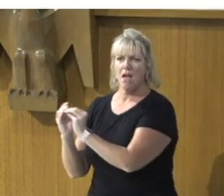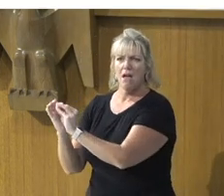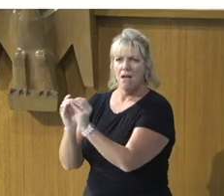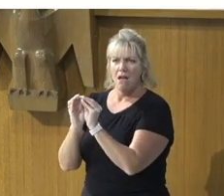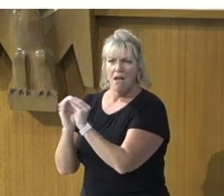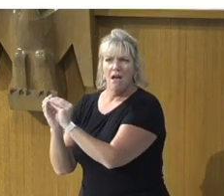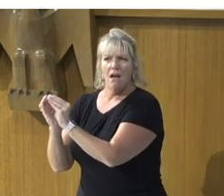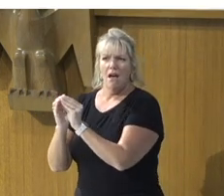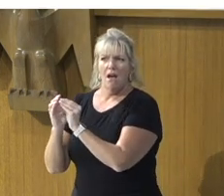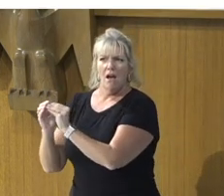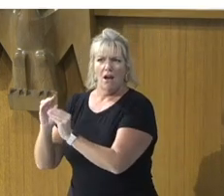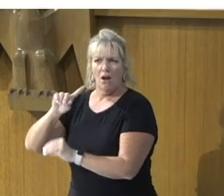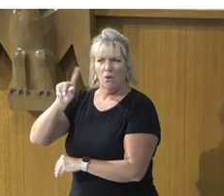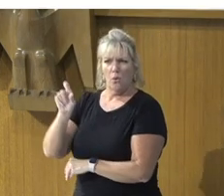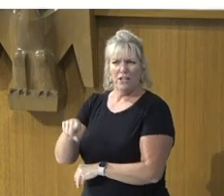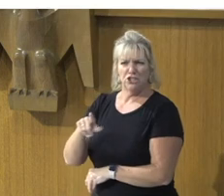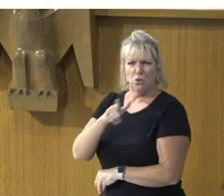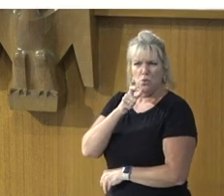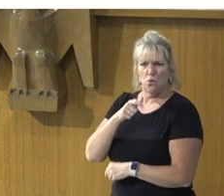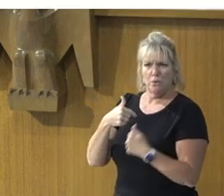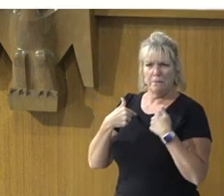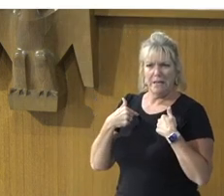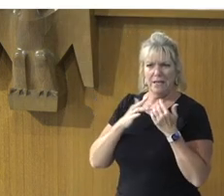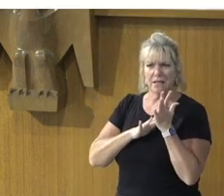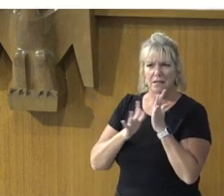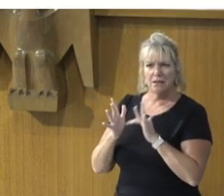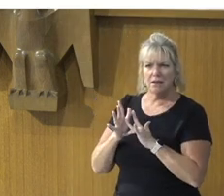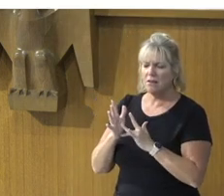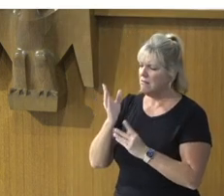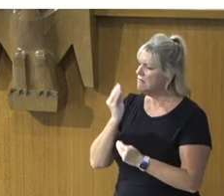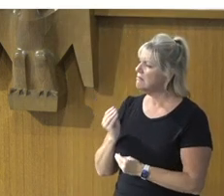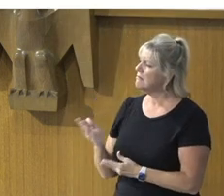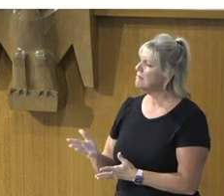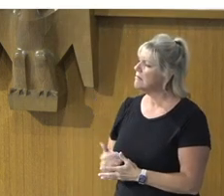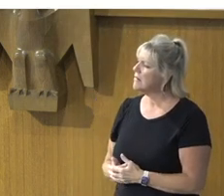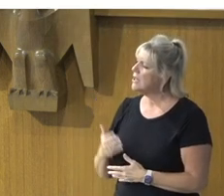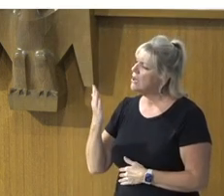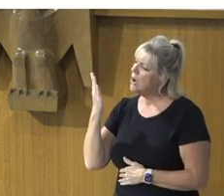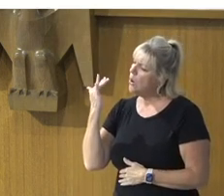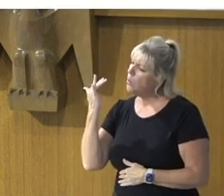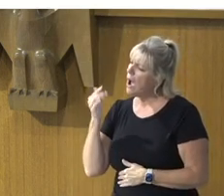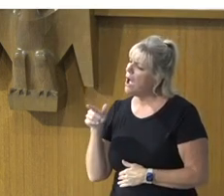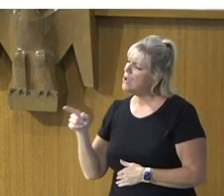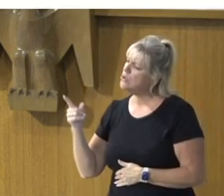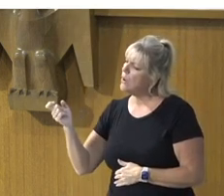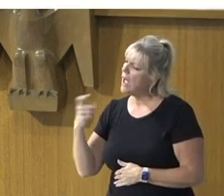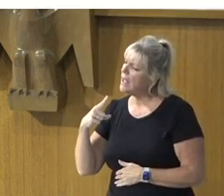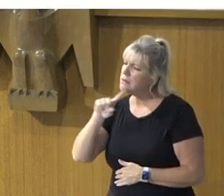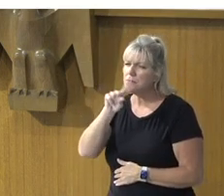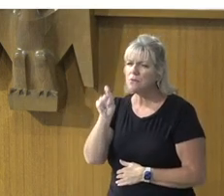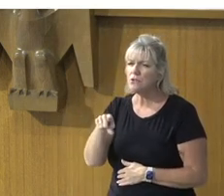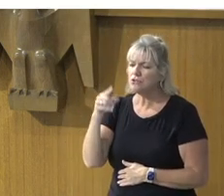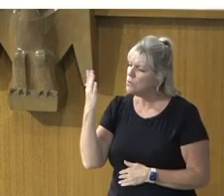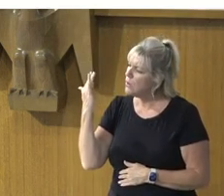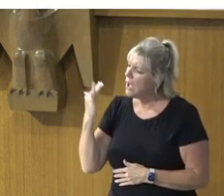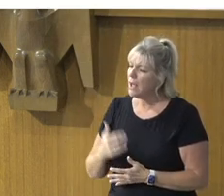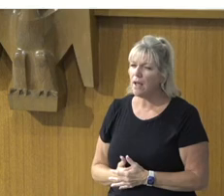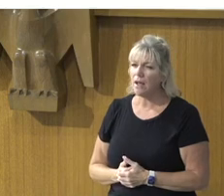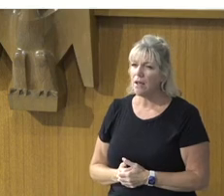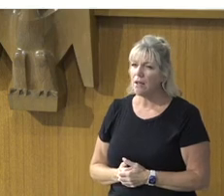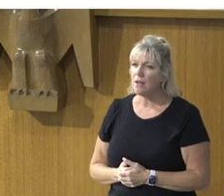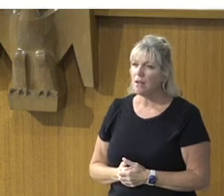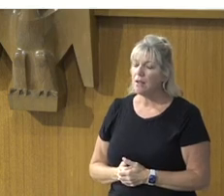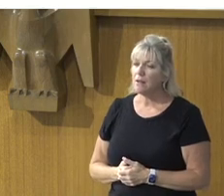themselves. And he said to them, Why do you raise such questions? Which is